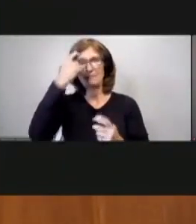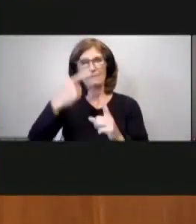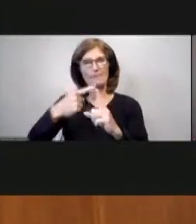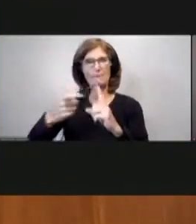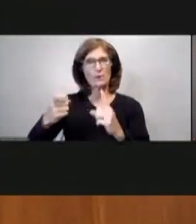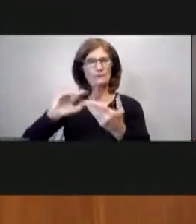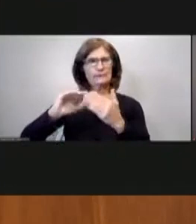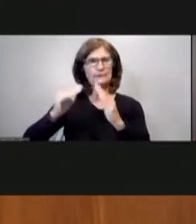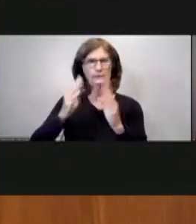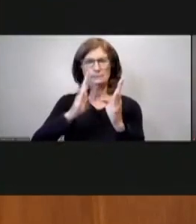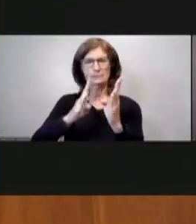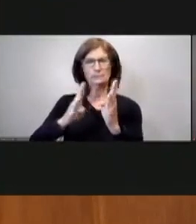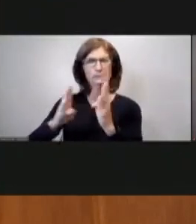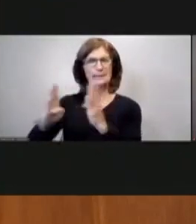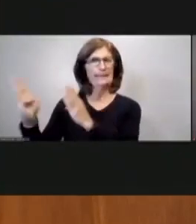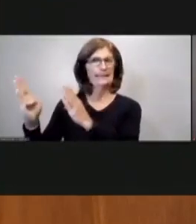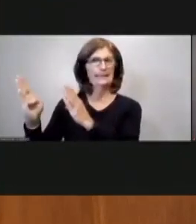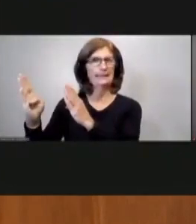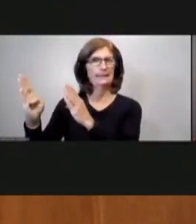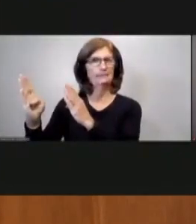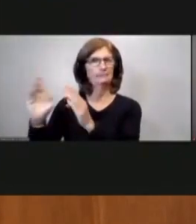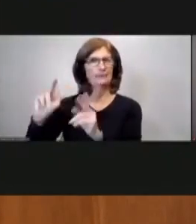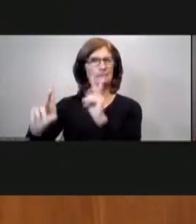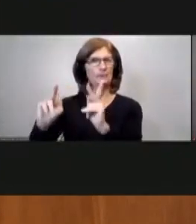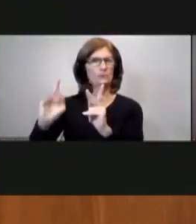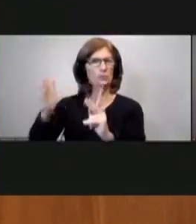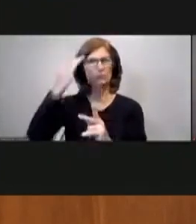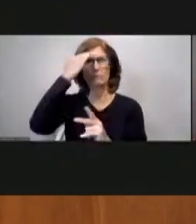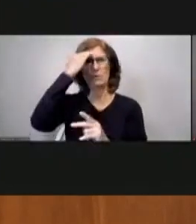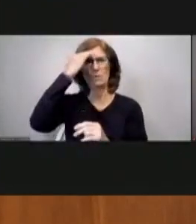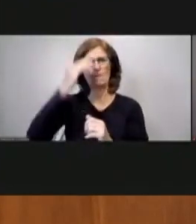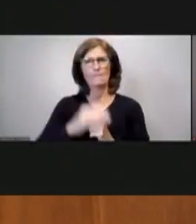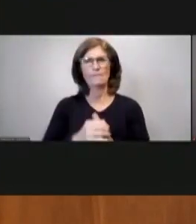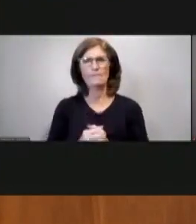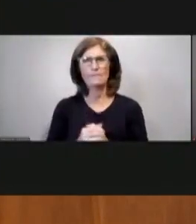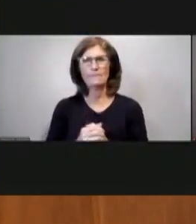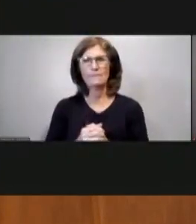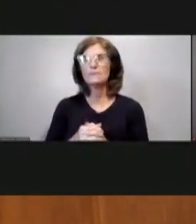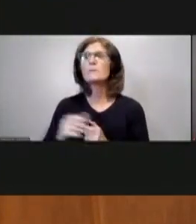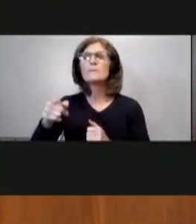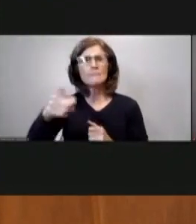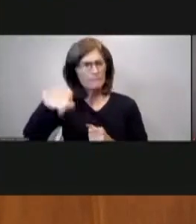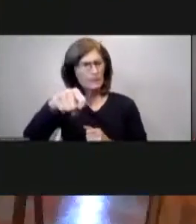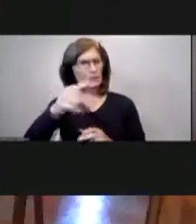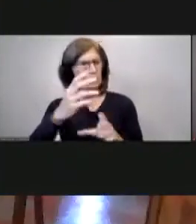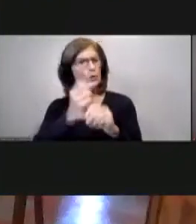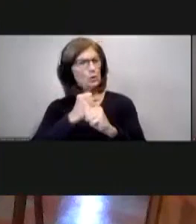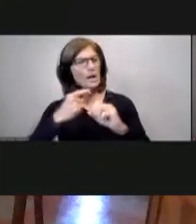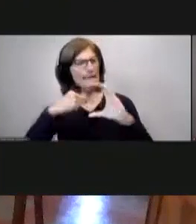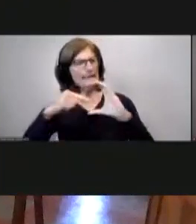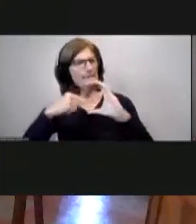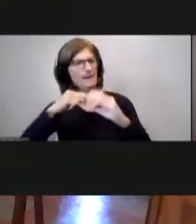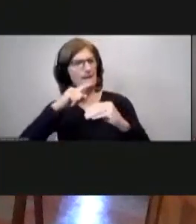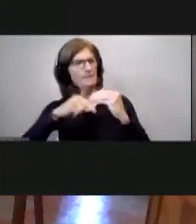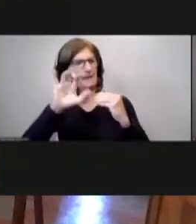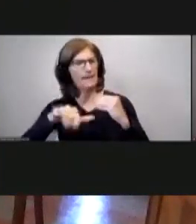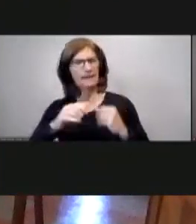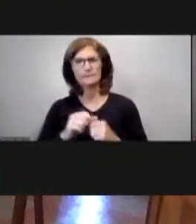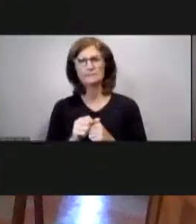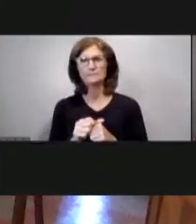planning would have to provide you that information we got an email about that let me look at that i don't remember remember i've just